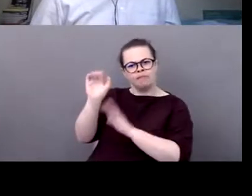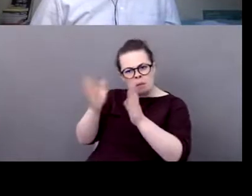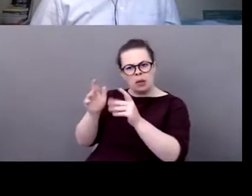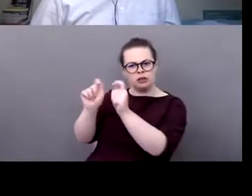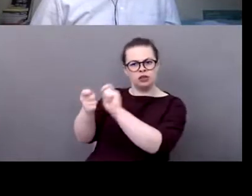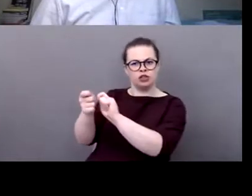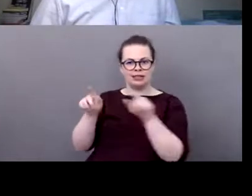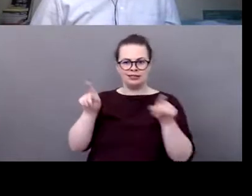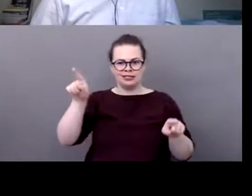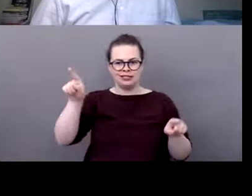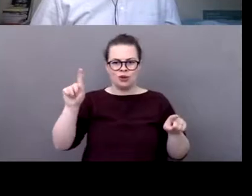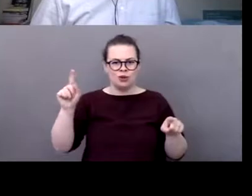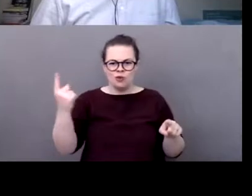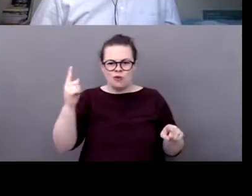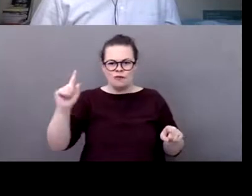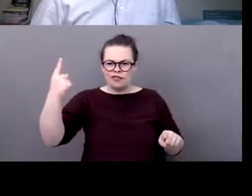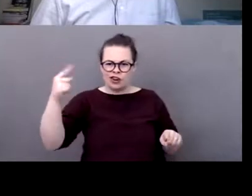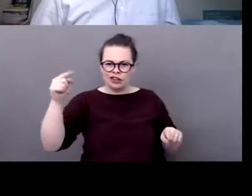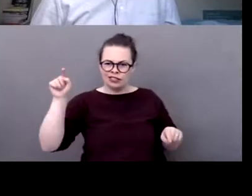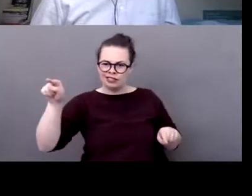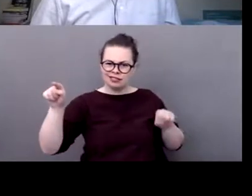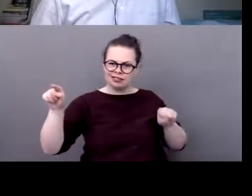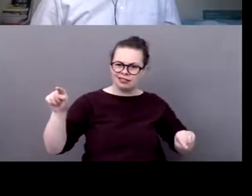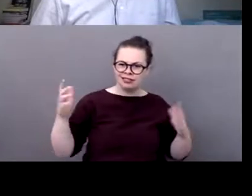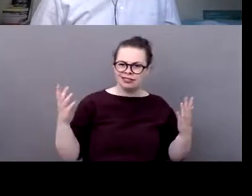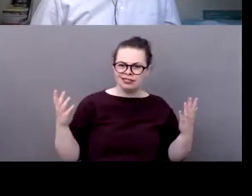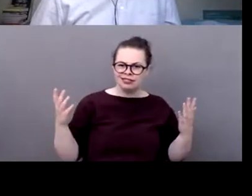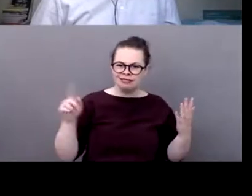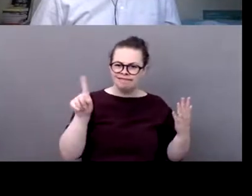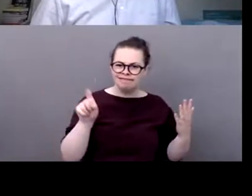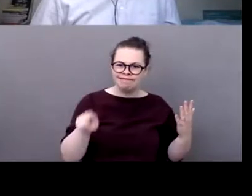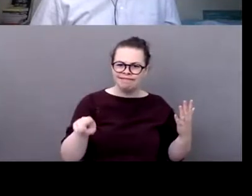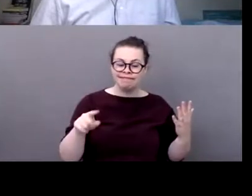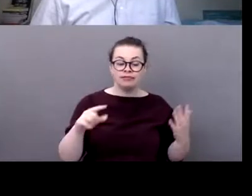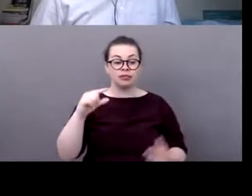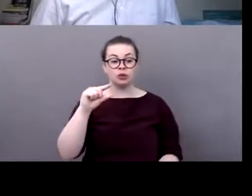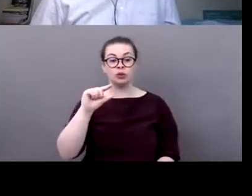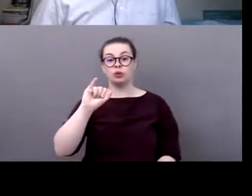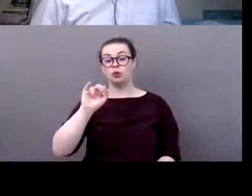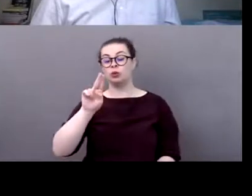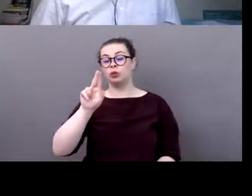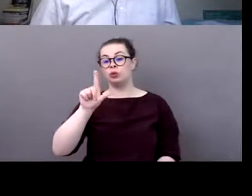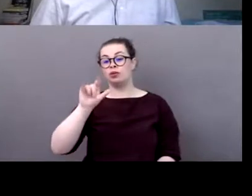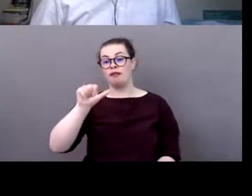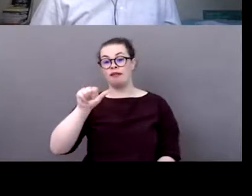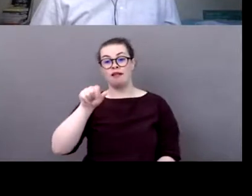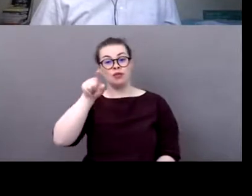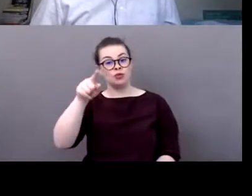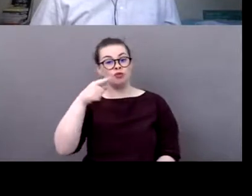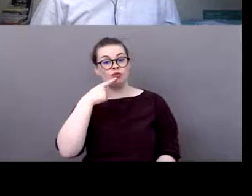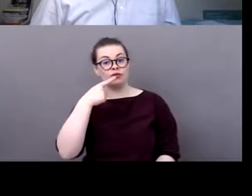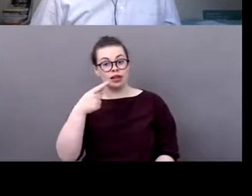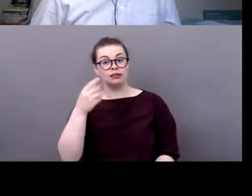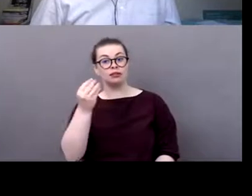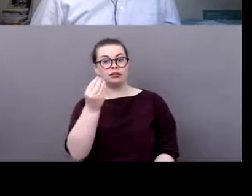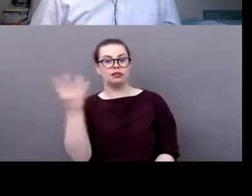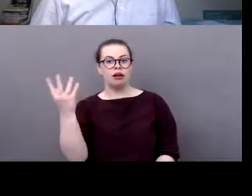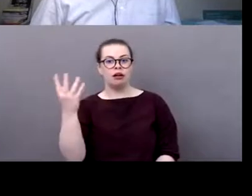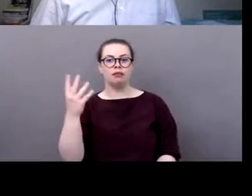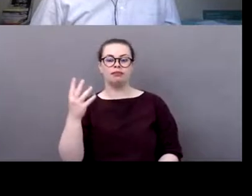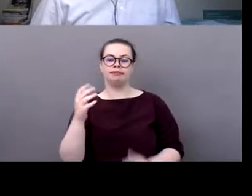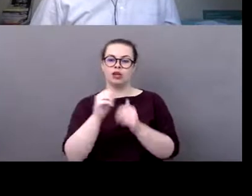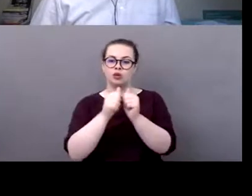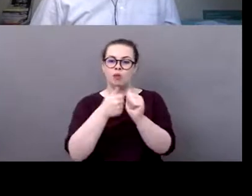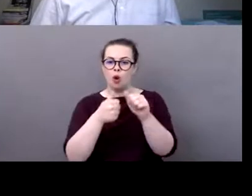greener sport because julia you talked about uh from some sport venues i mean it's it's